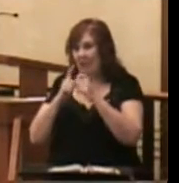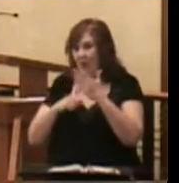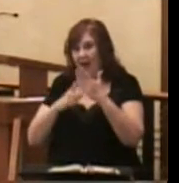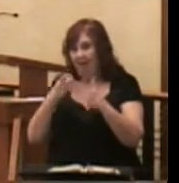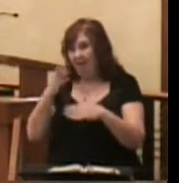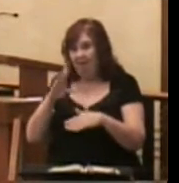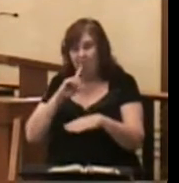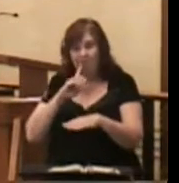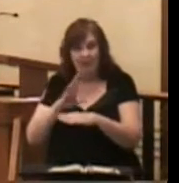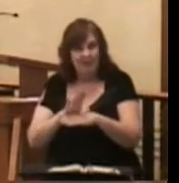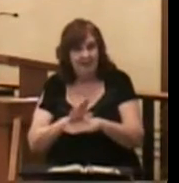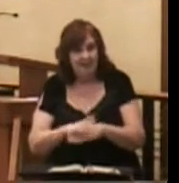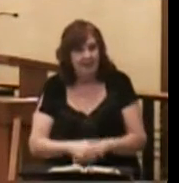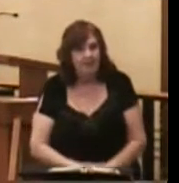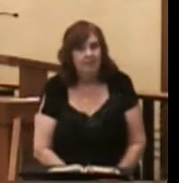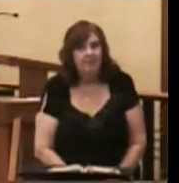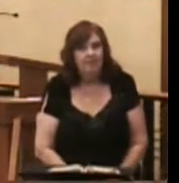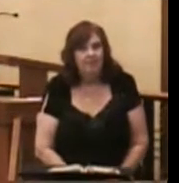has promised.